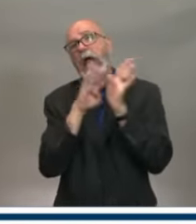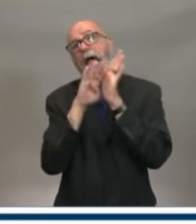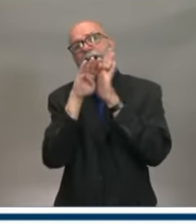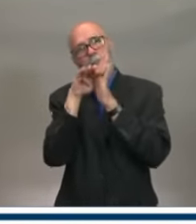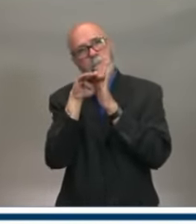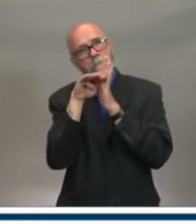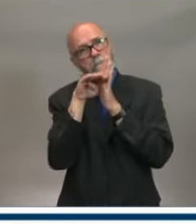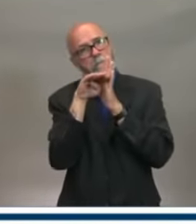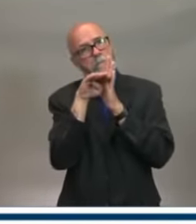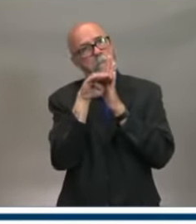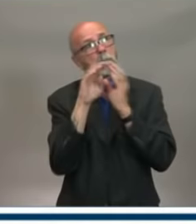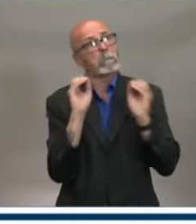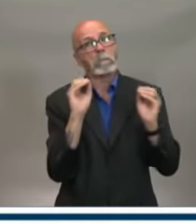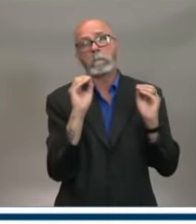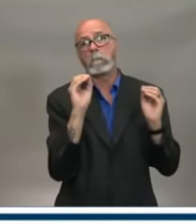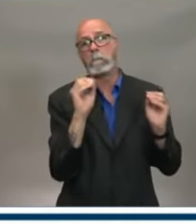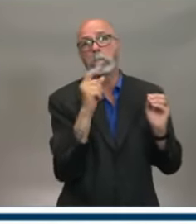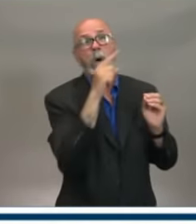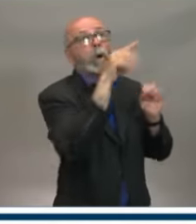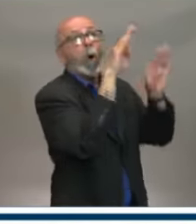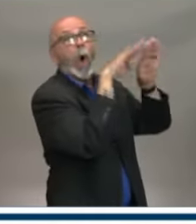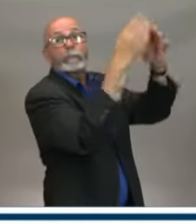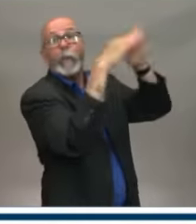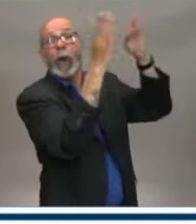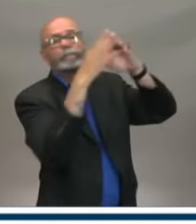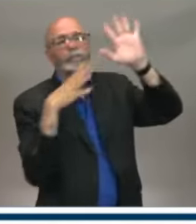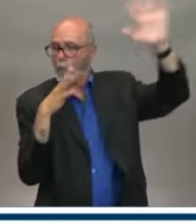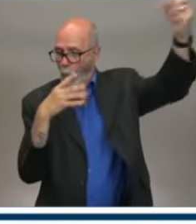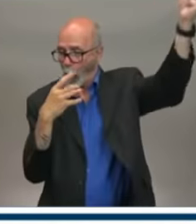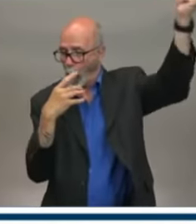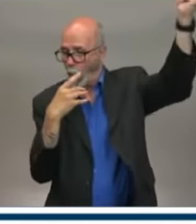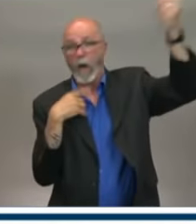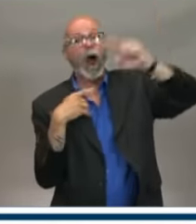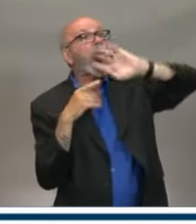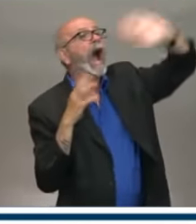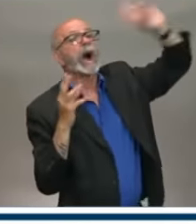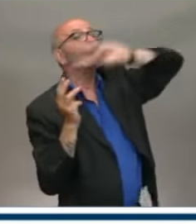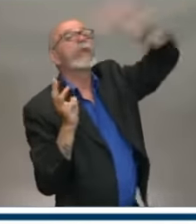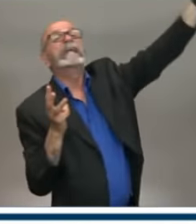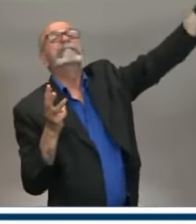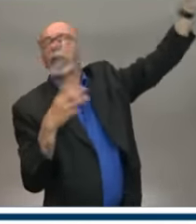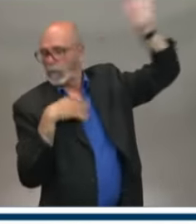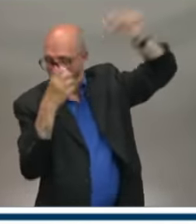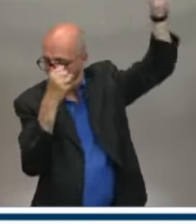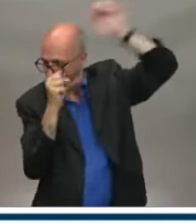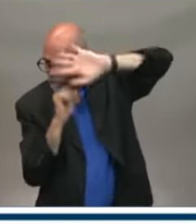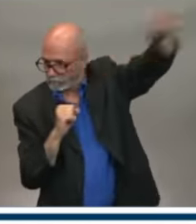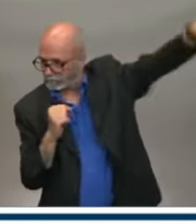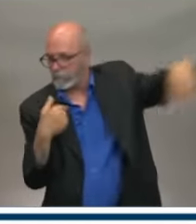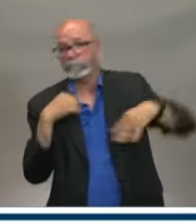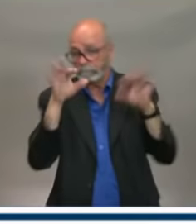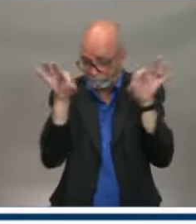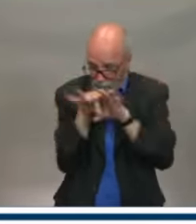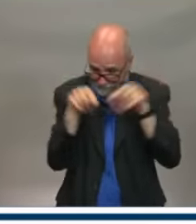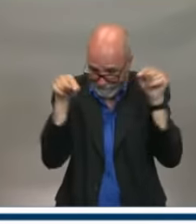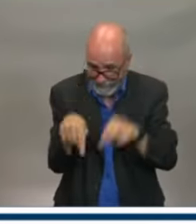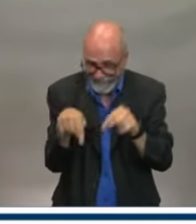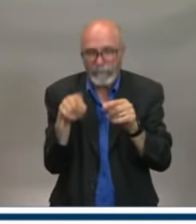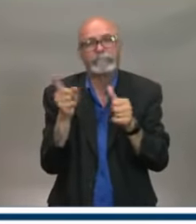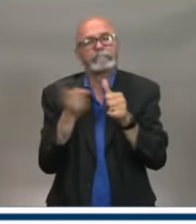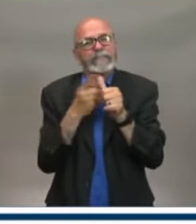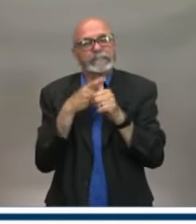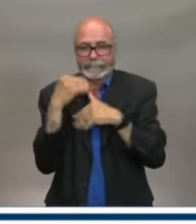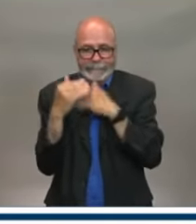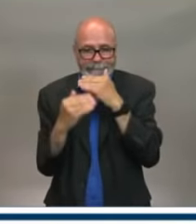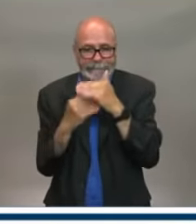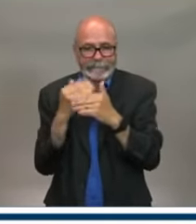slower than some provinces. It's the principle behind why we've worked with associations to be able to go out and communicate a mass message to their members